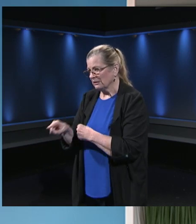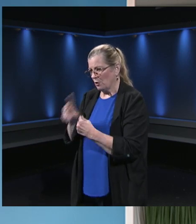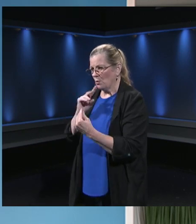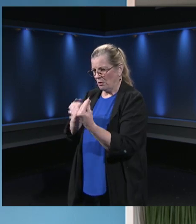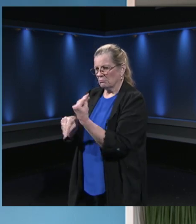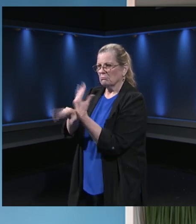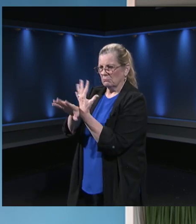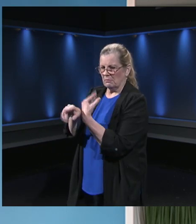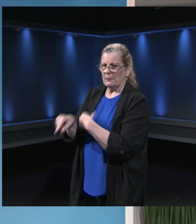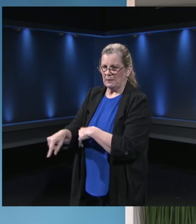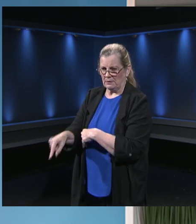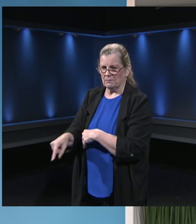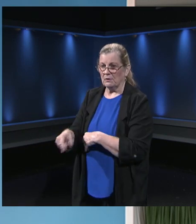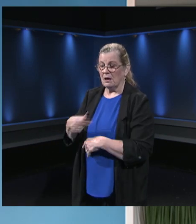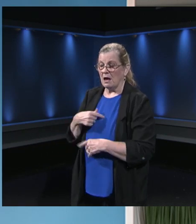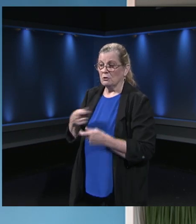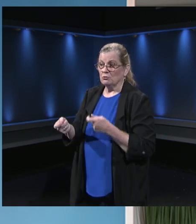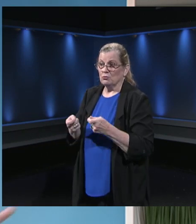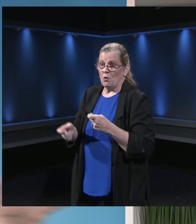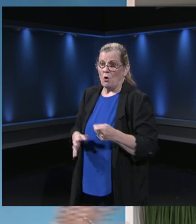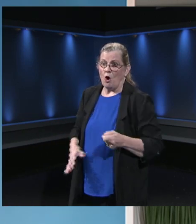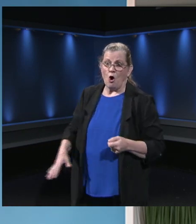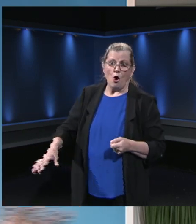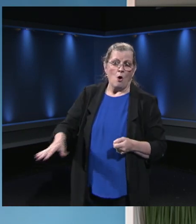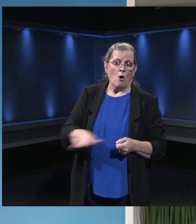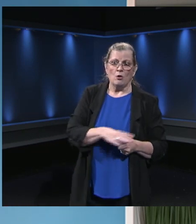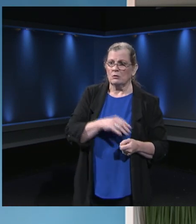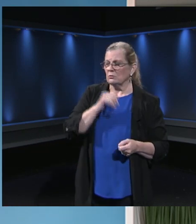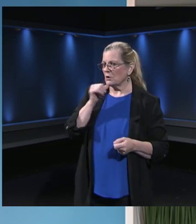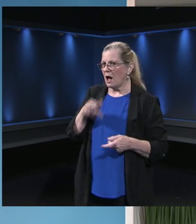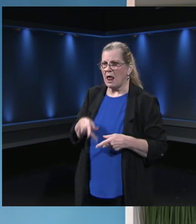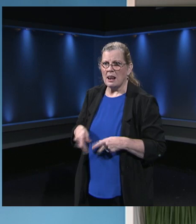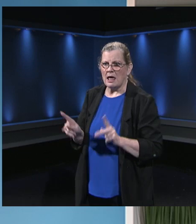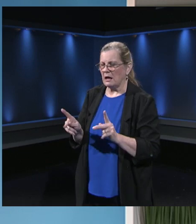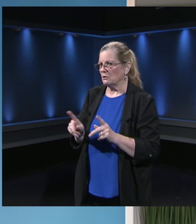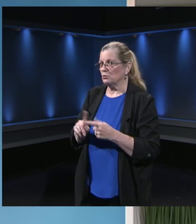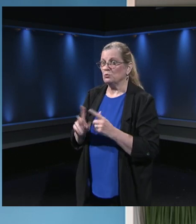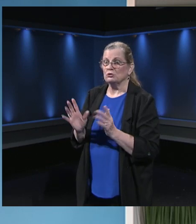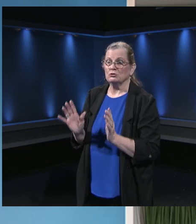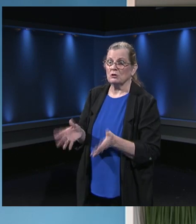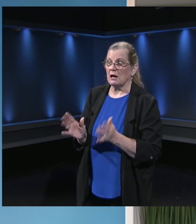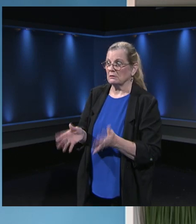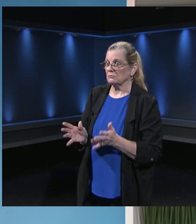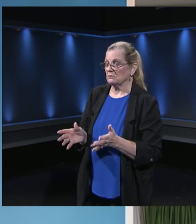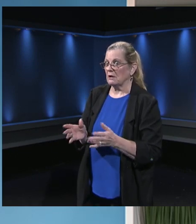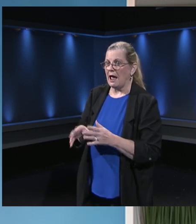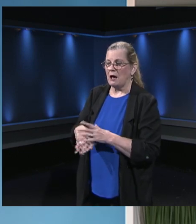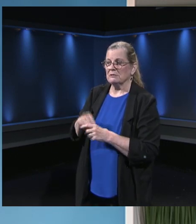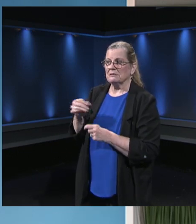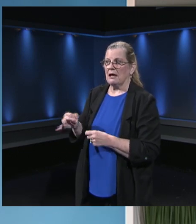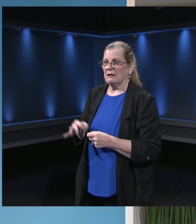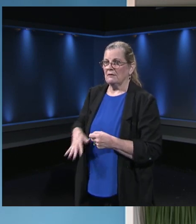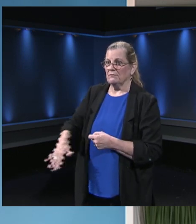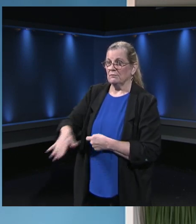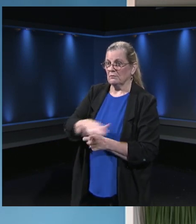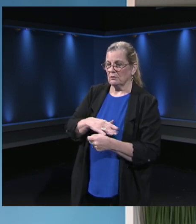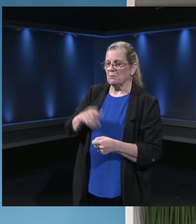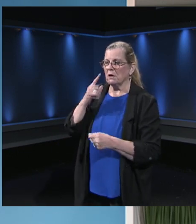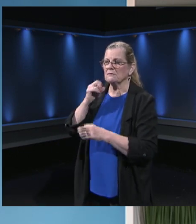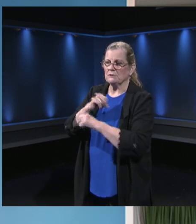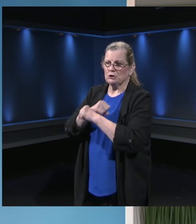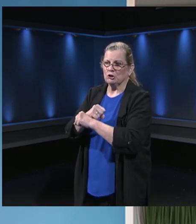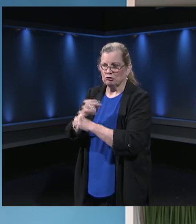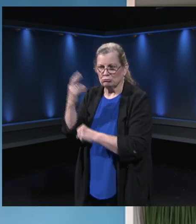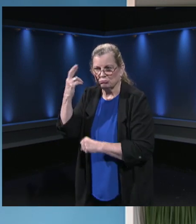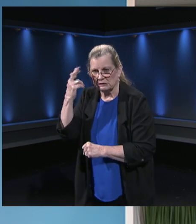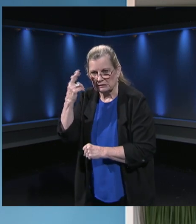environment. We don't allow kids to chat outside of our environment. And that really is a security feature for all of